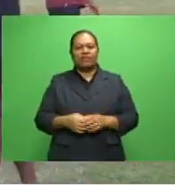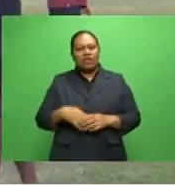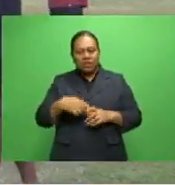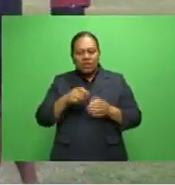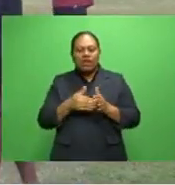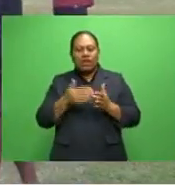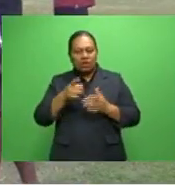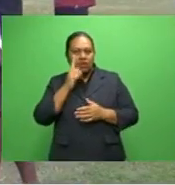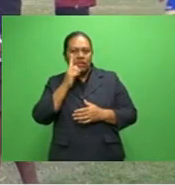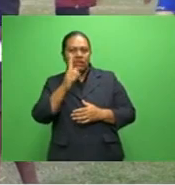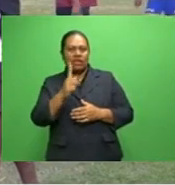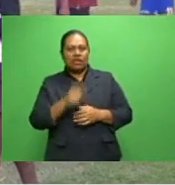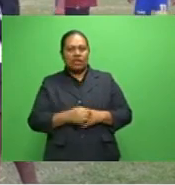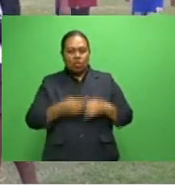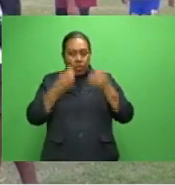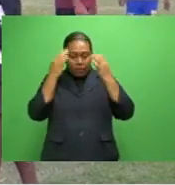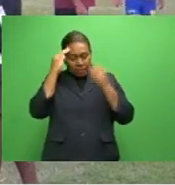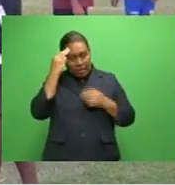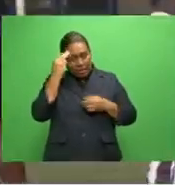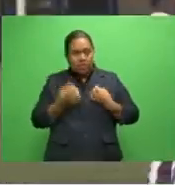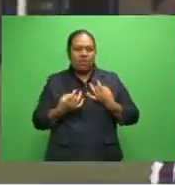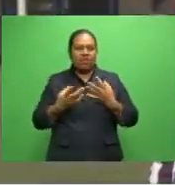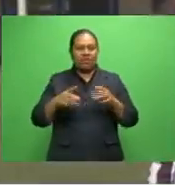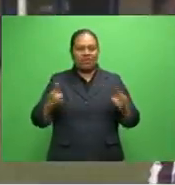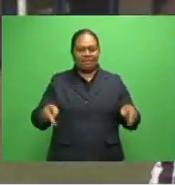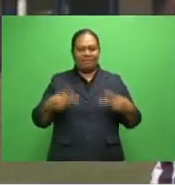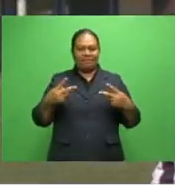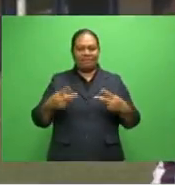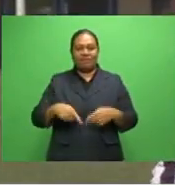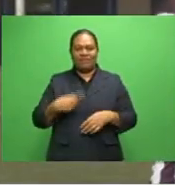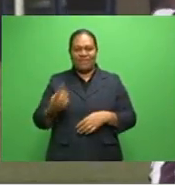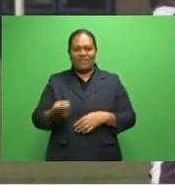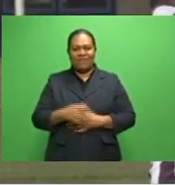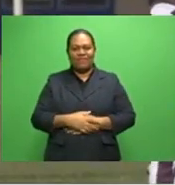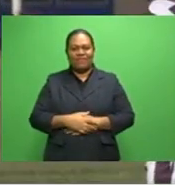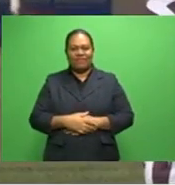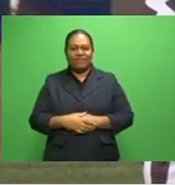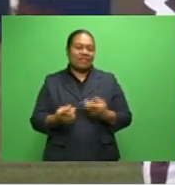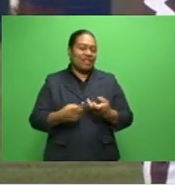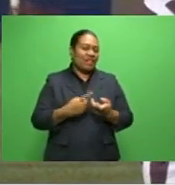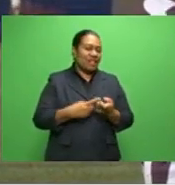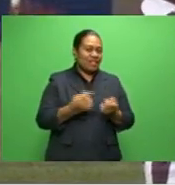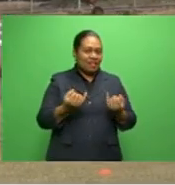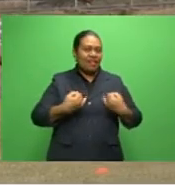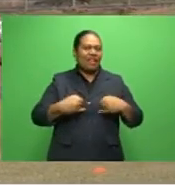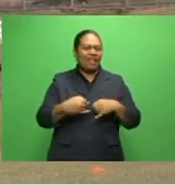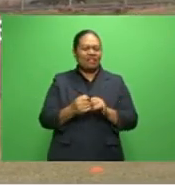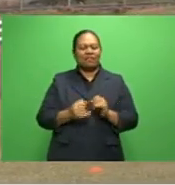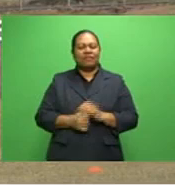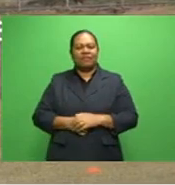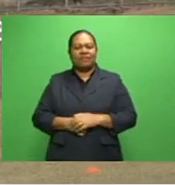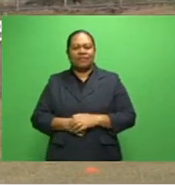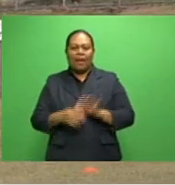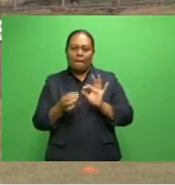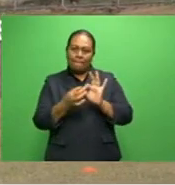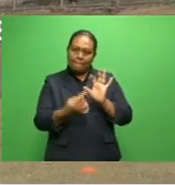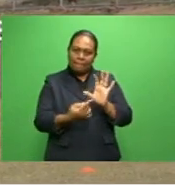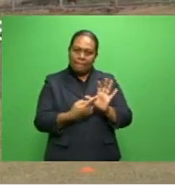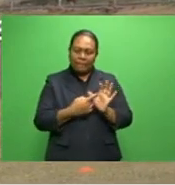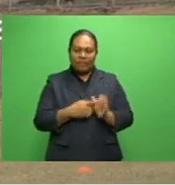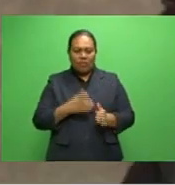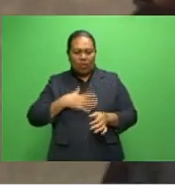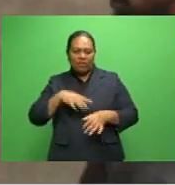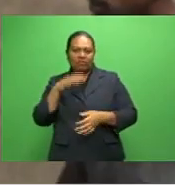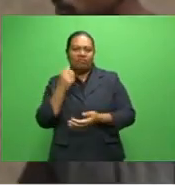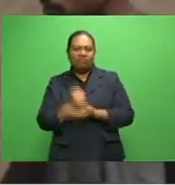we have to be mentally prepared towards the semifinal. Meanwhile, on the other side of the island, the Priceline Pharmacy in Bar's side wants to prove